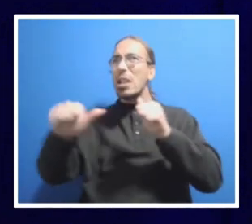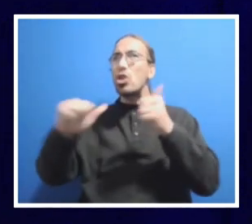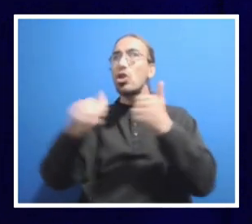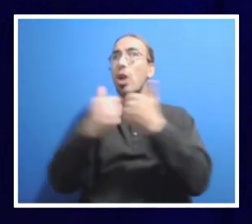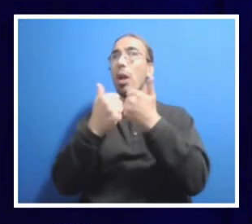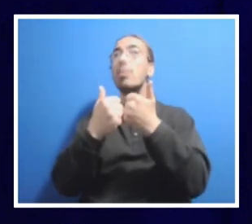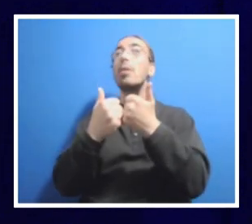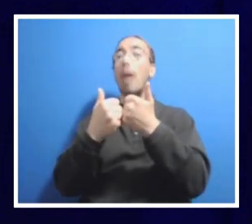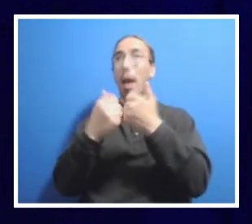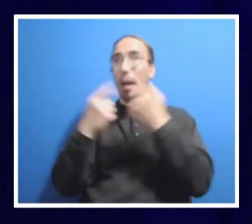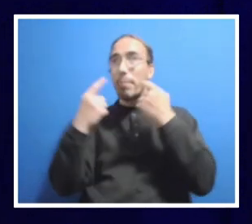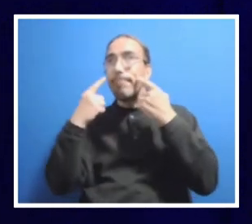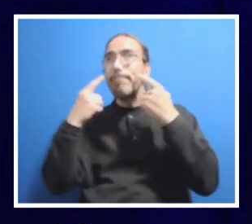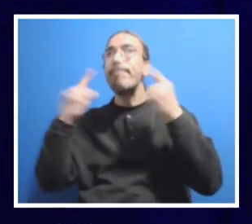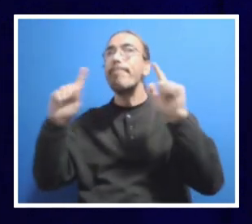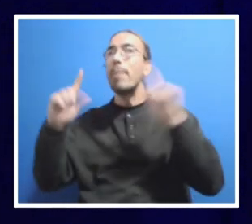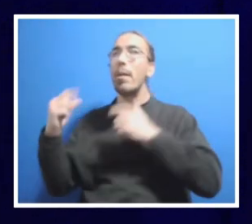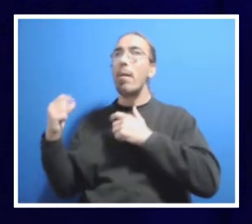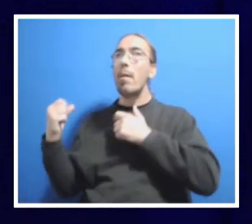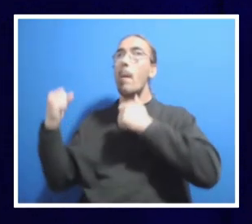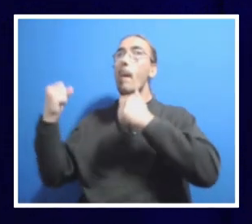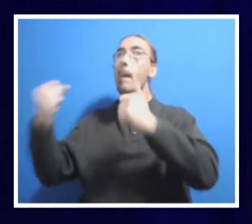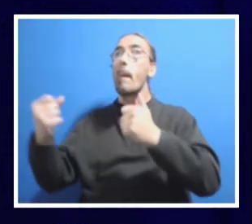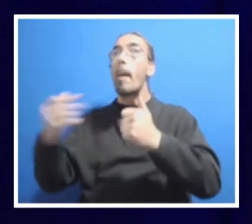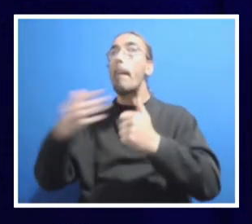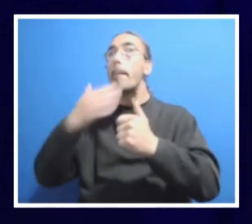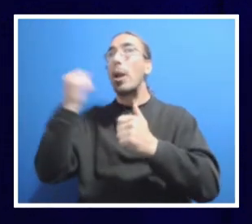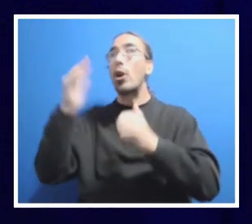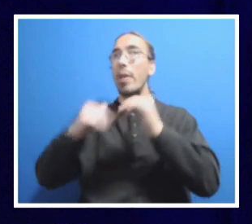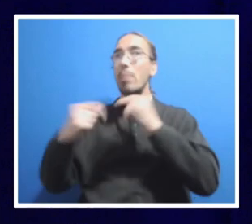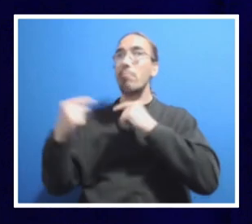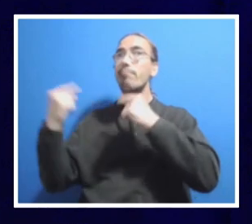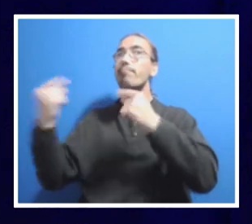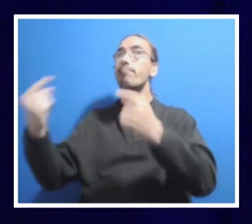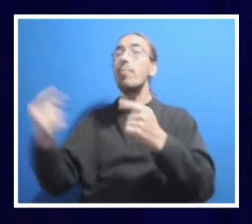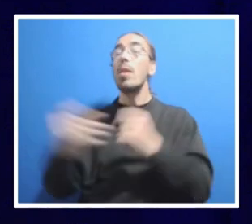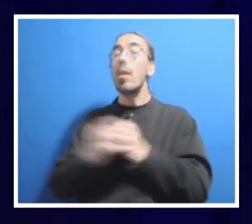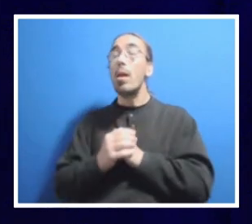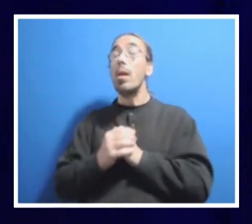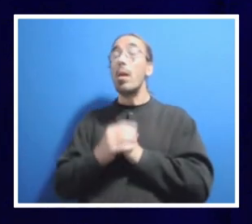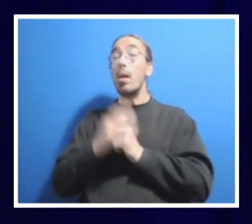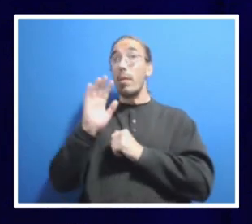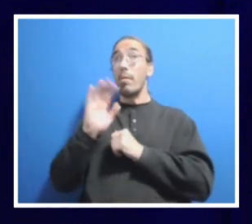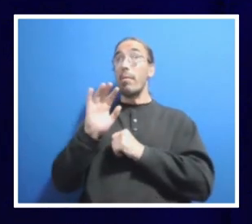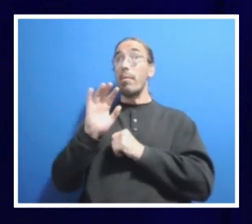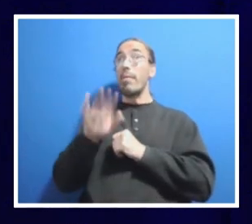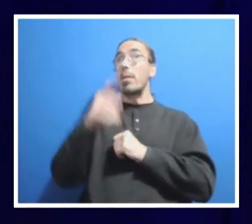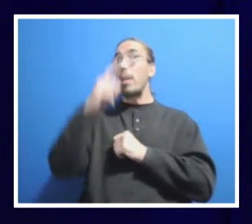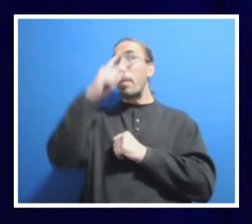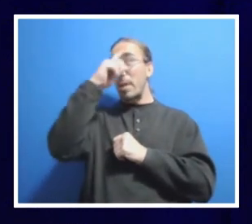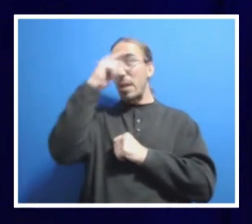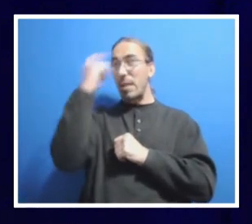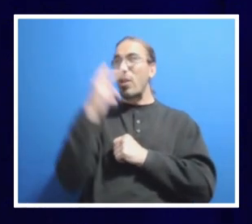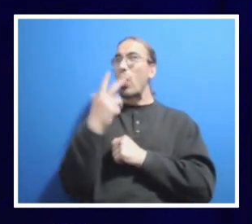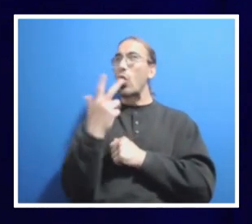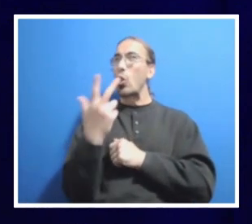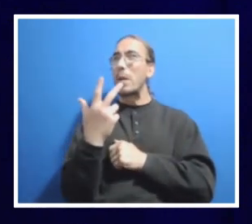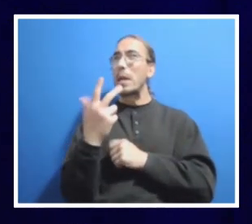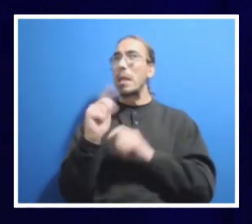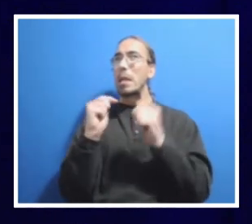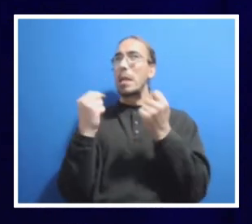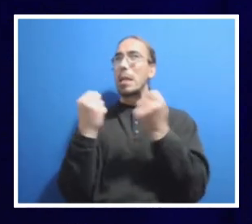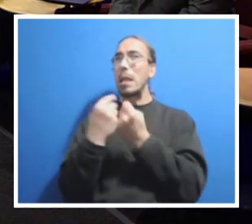the other end stronger, better than ever. And that's partly because of the three team members joining me here today.